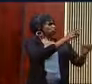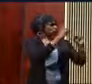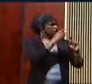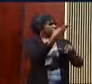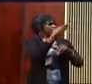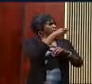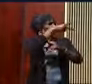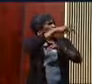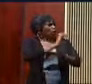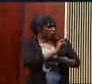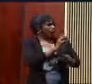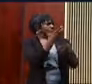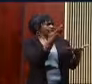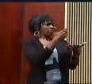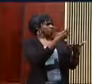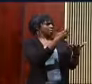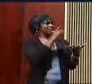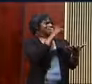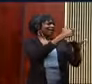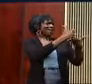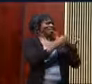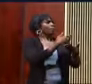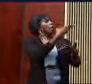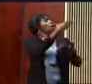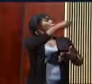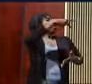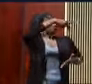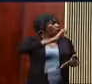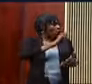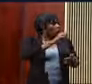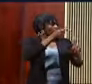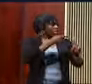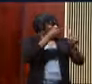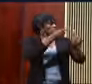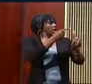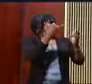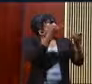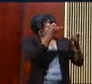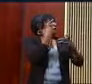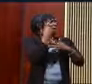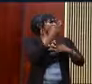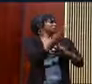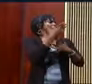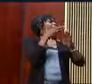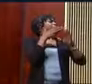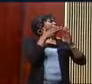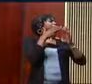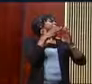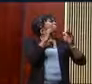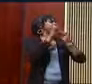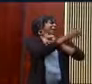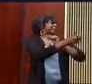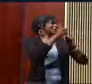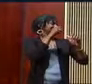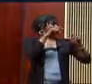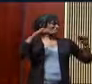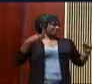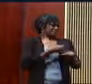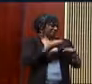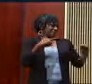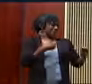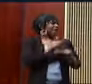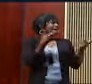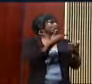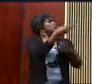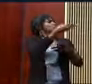me, you hoped me and gave me the ability to see beyond the pain of my present predicament. You